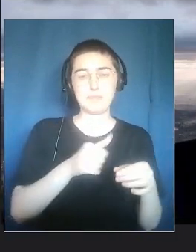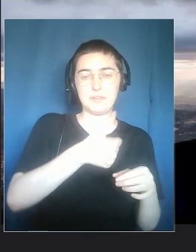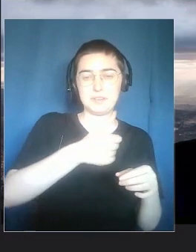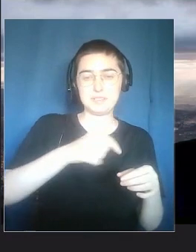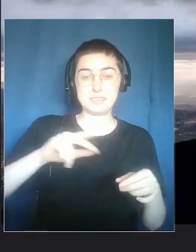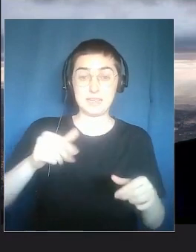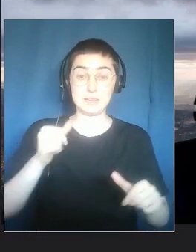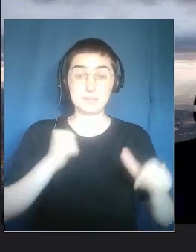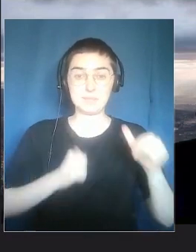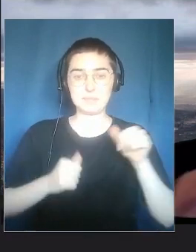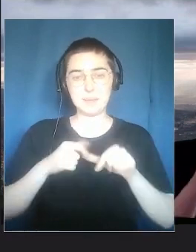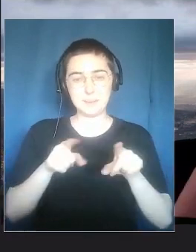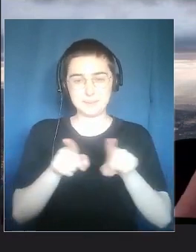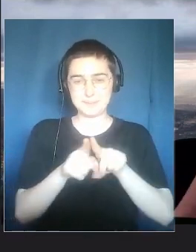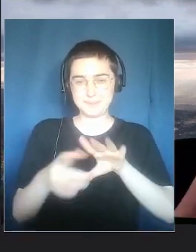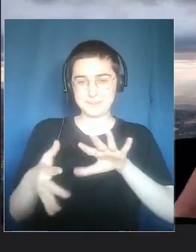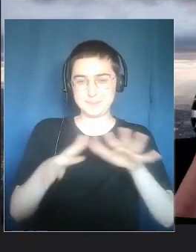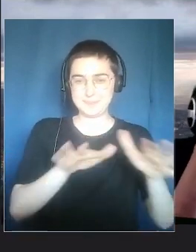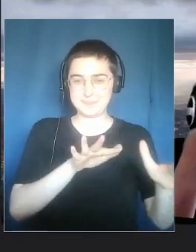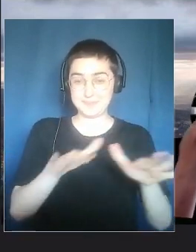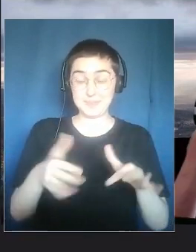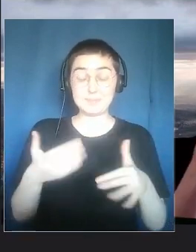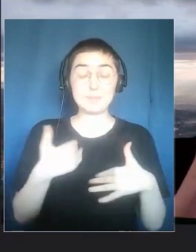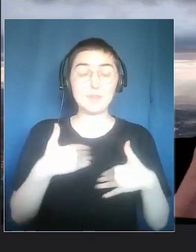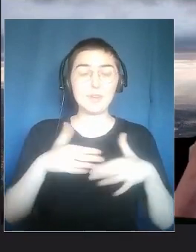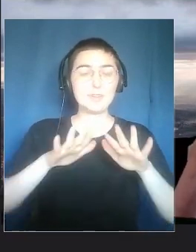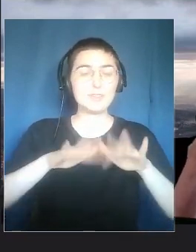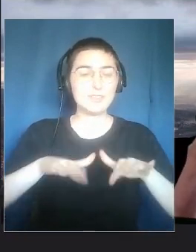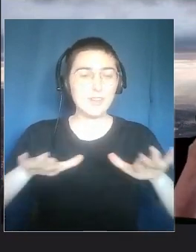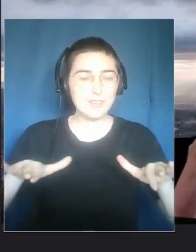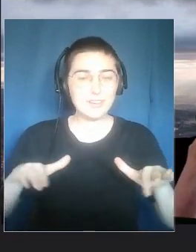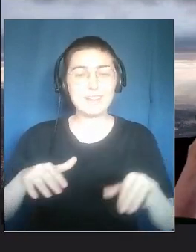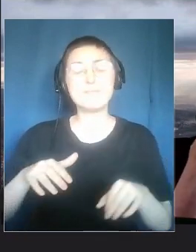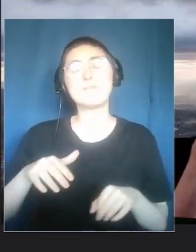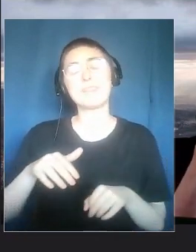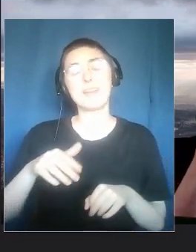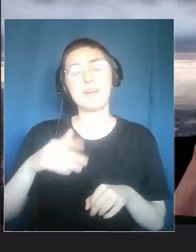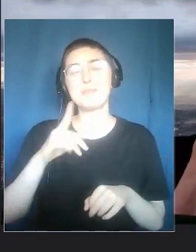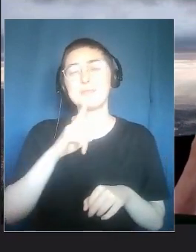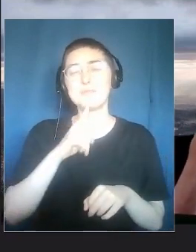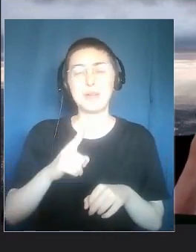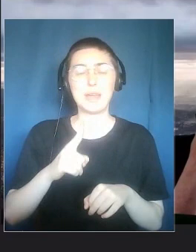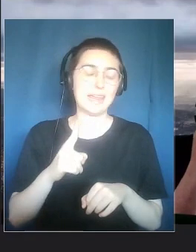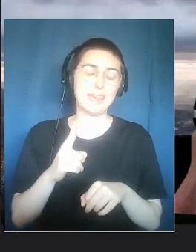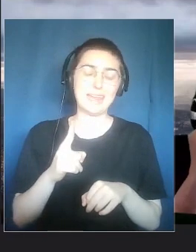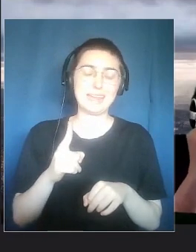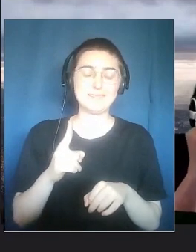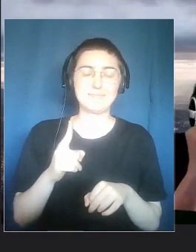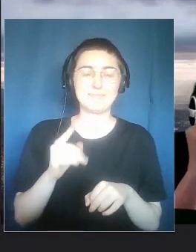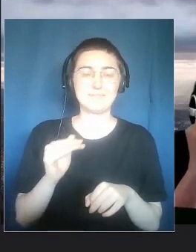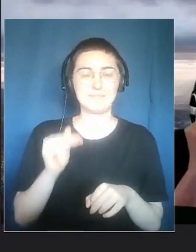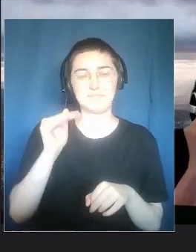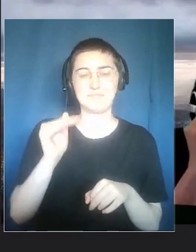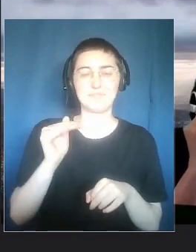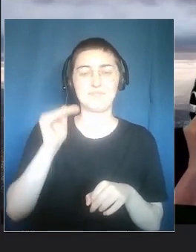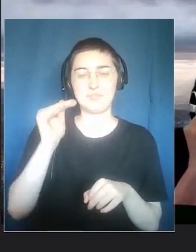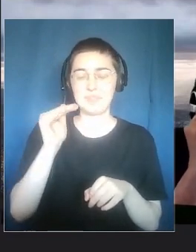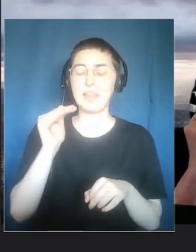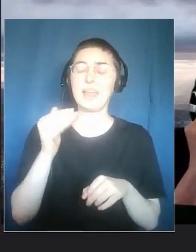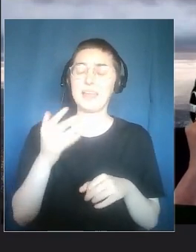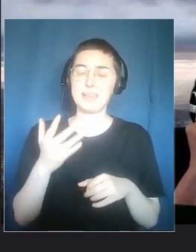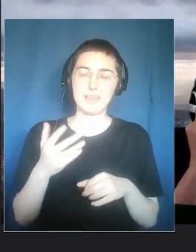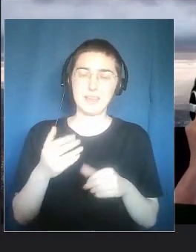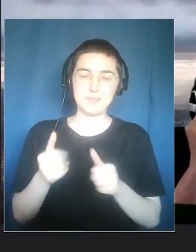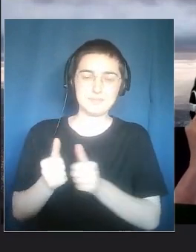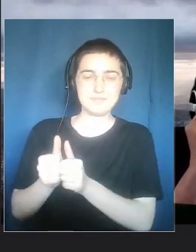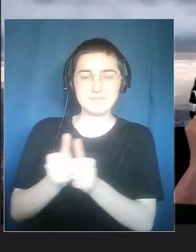And with these middle school children, we